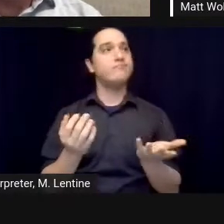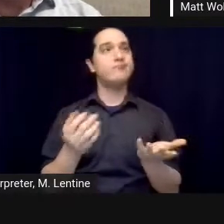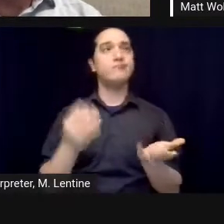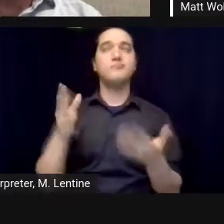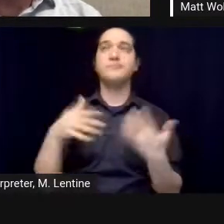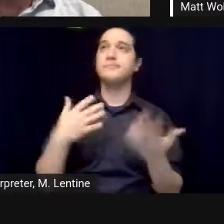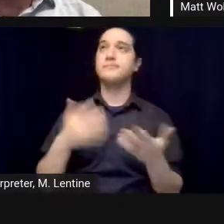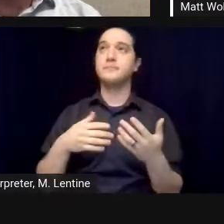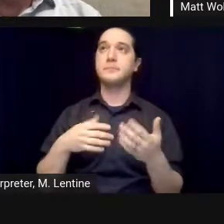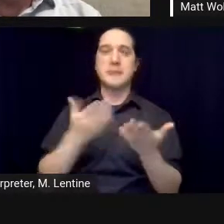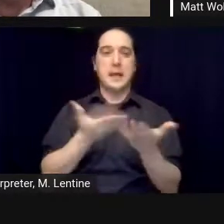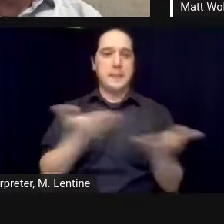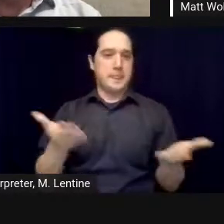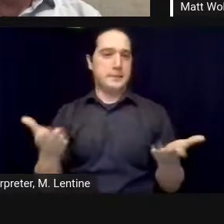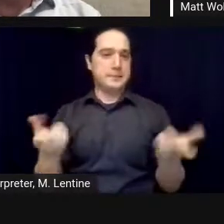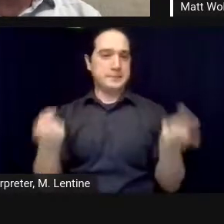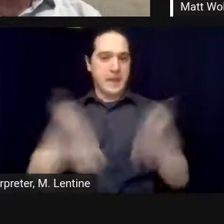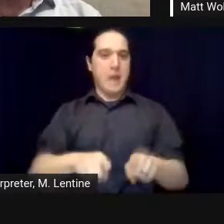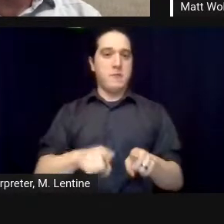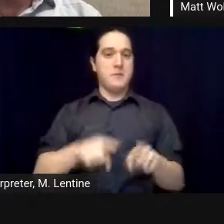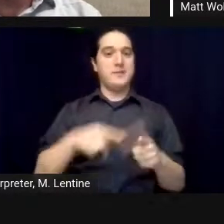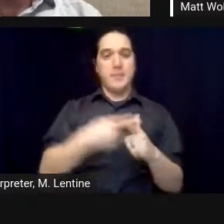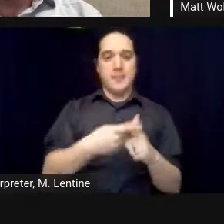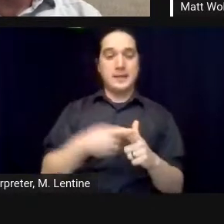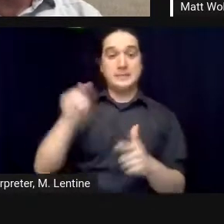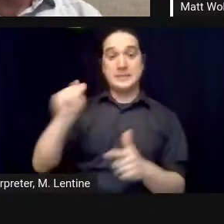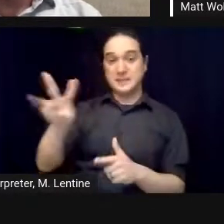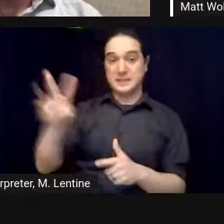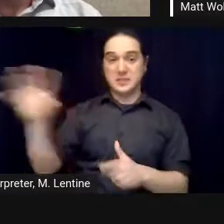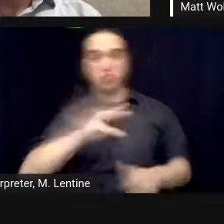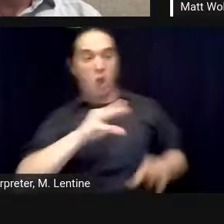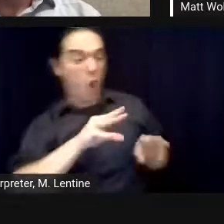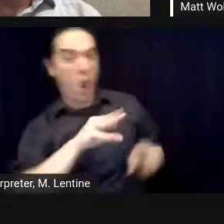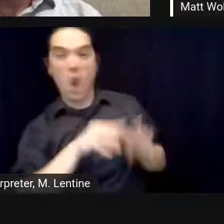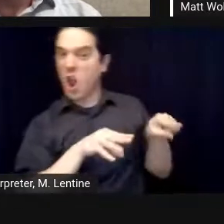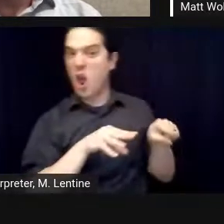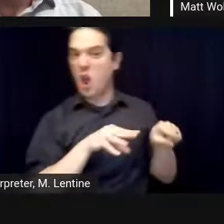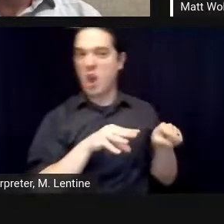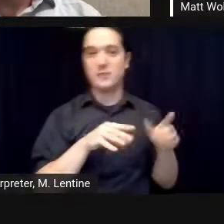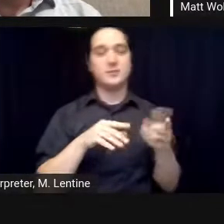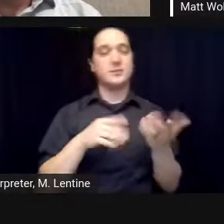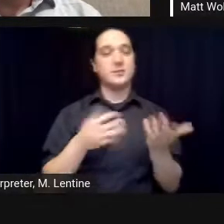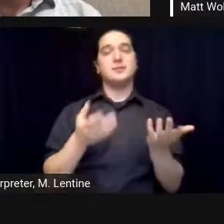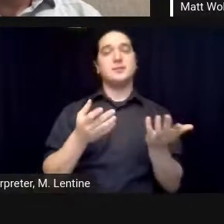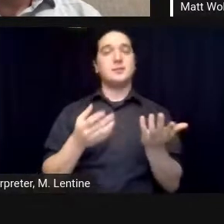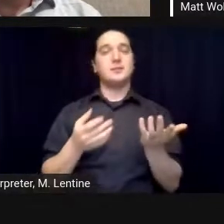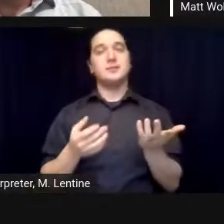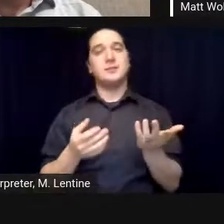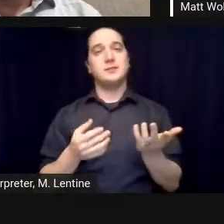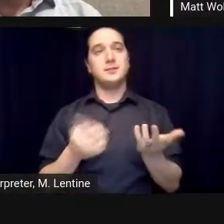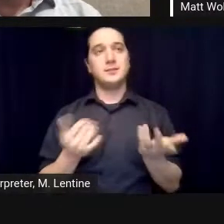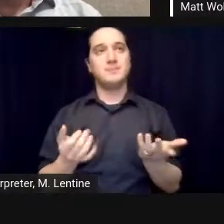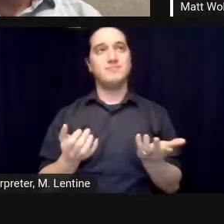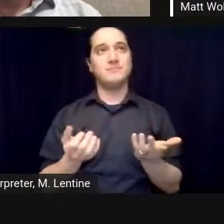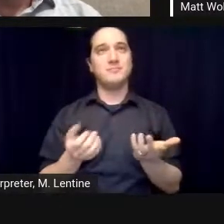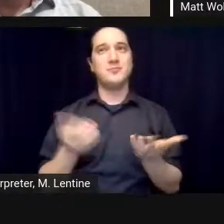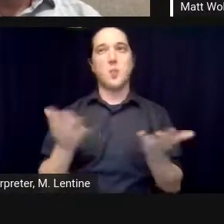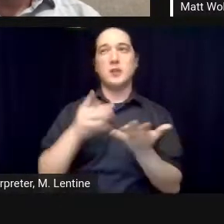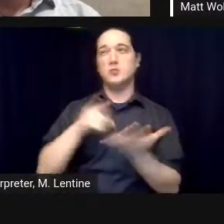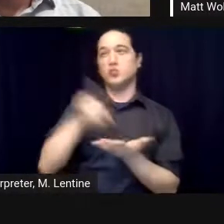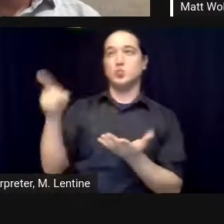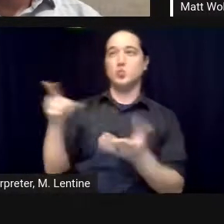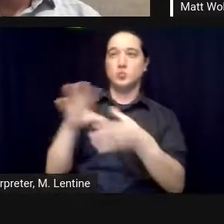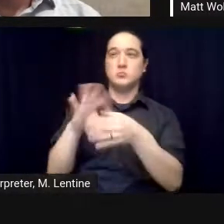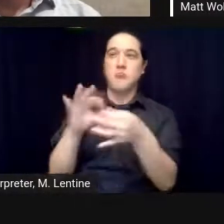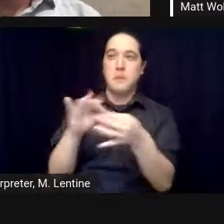into pulpiness in the way that that media covered things stacy you might have yeah i mean i think it was